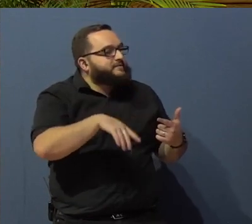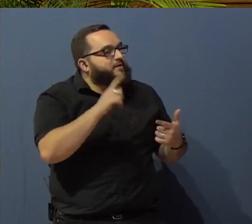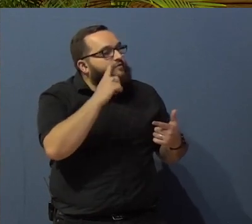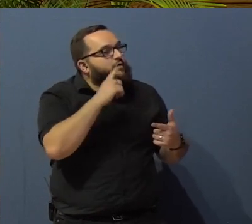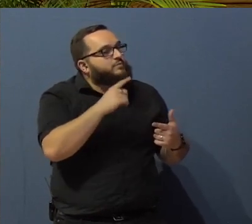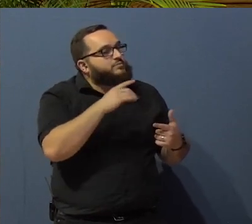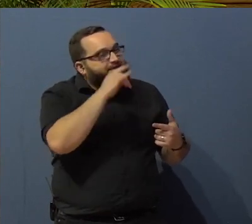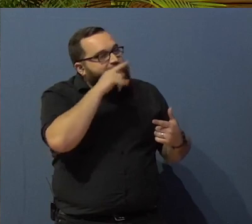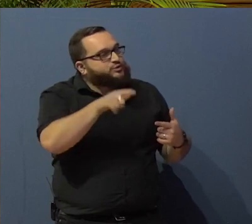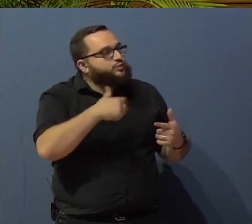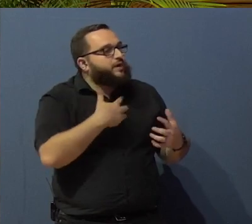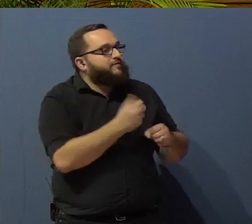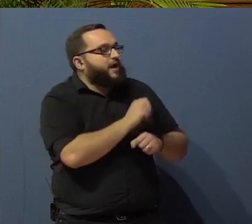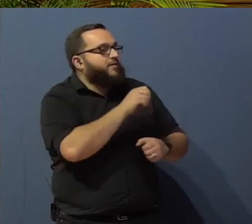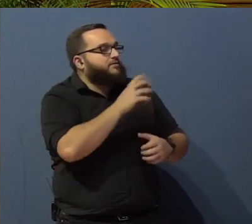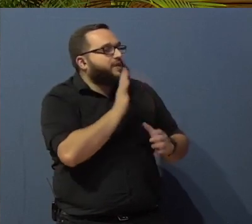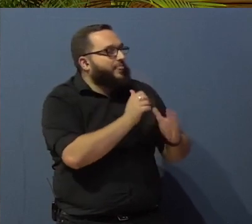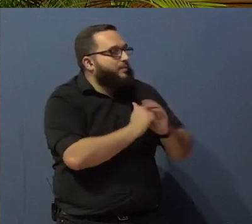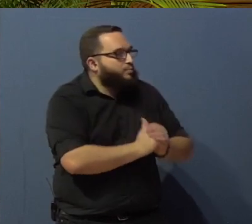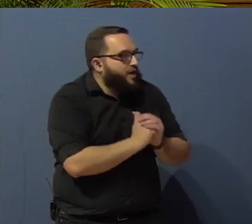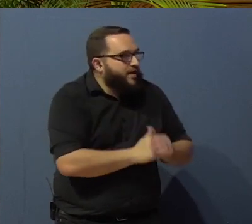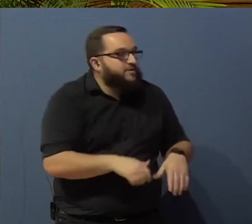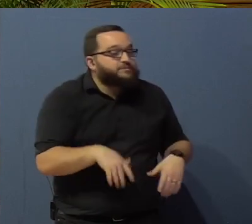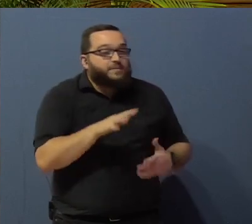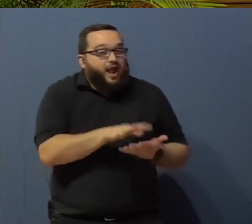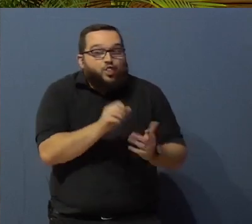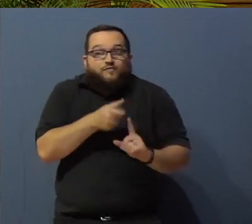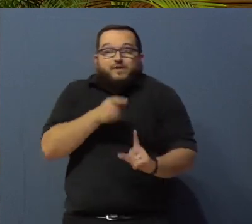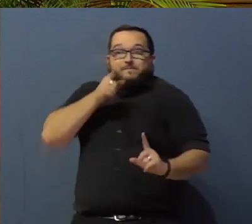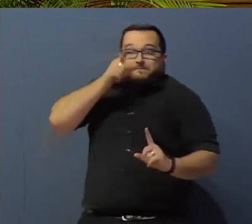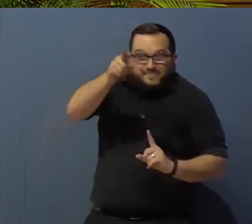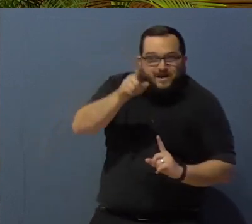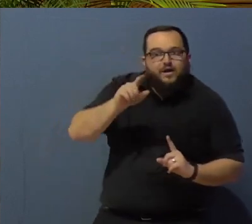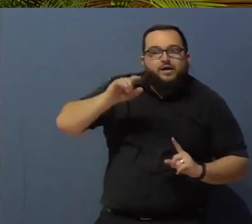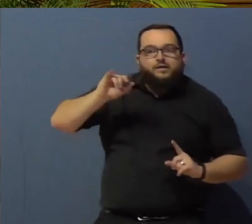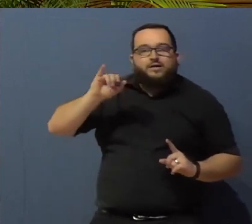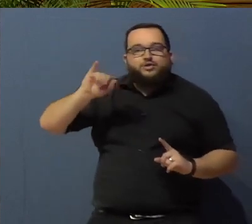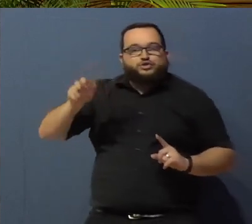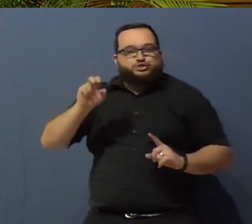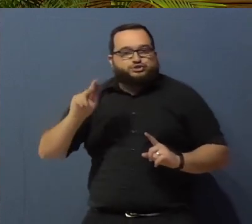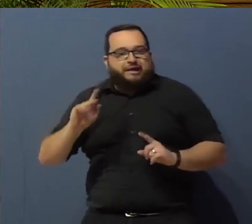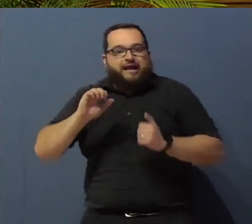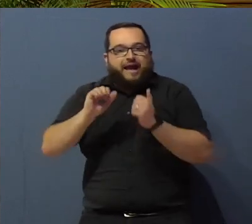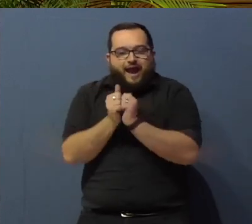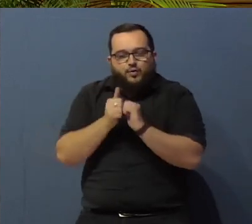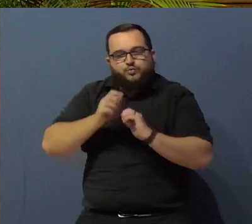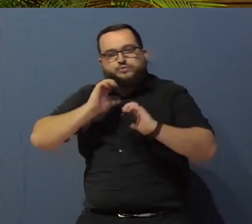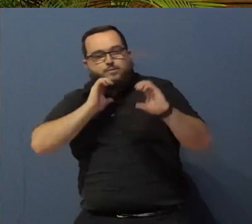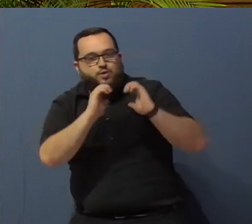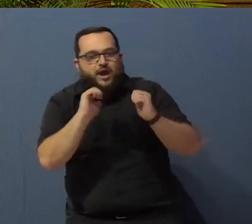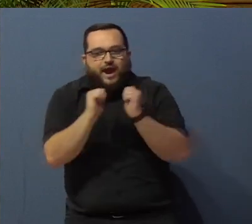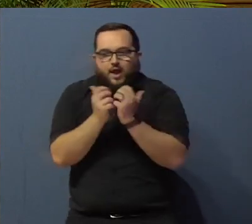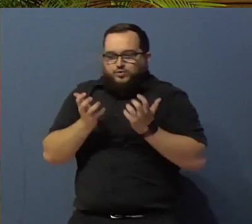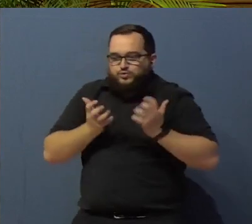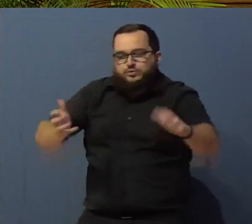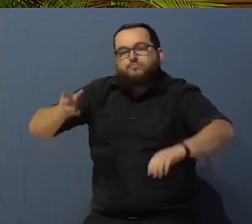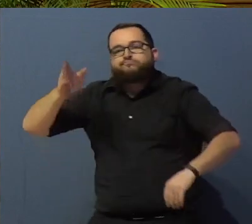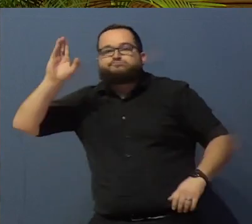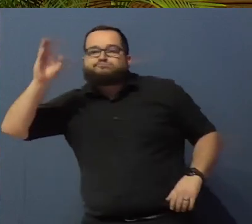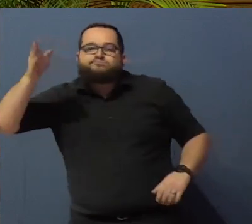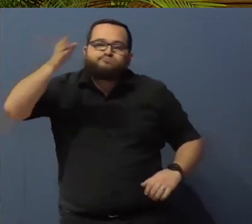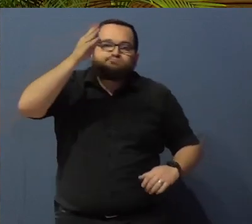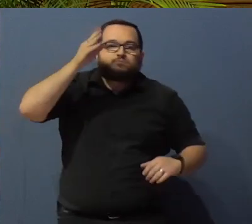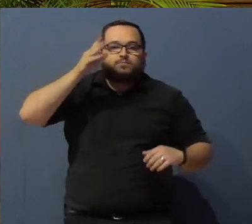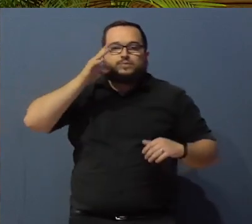But I was able to learn from him how to communicate, how to be able to speak in front of large audiences, and be able to